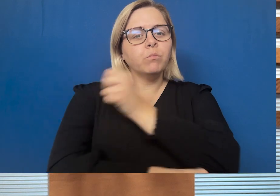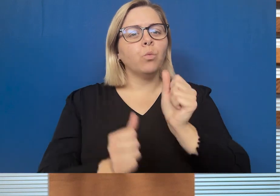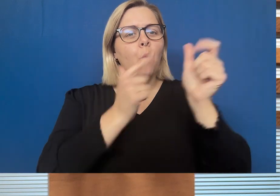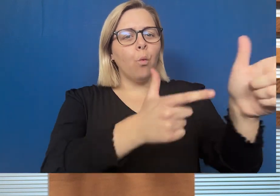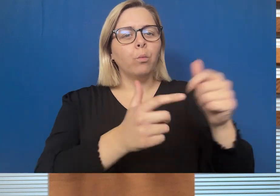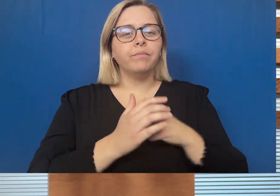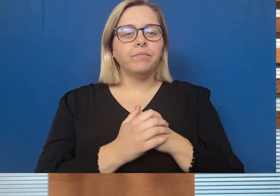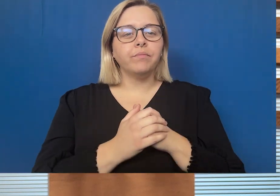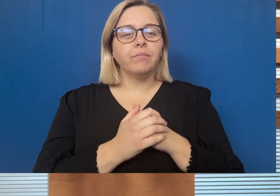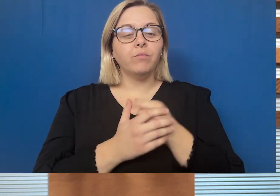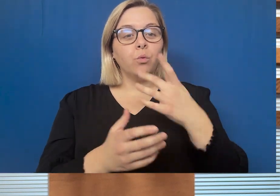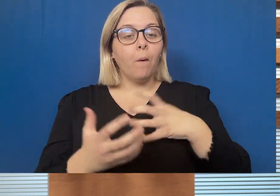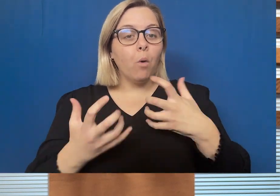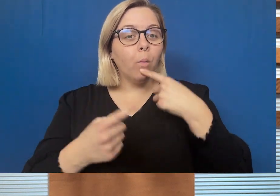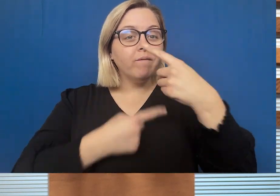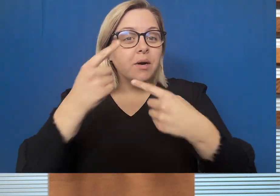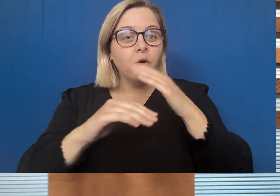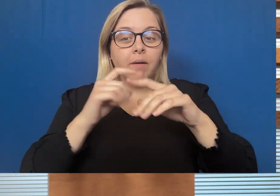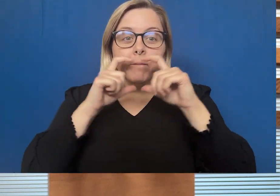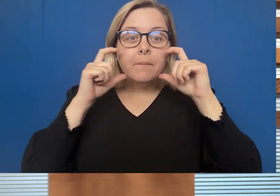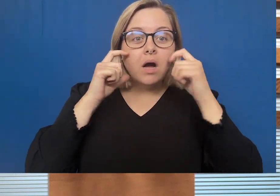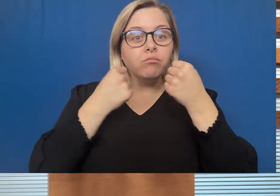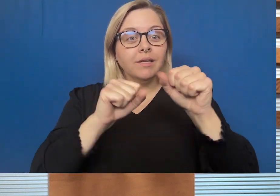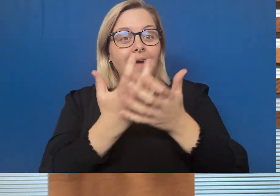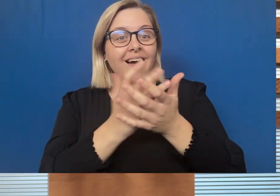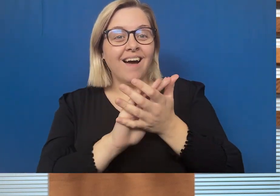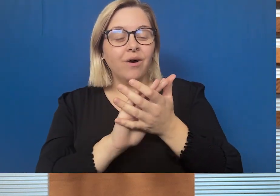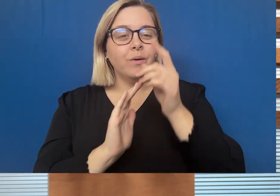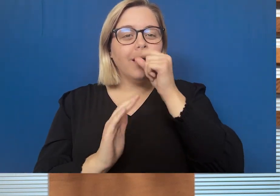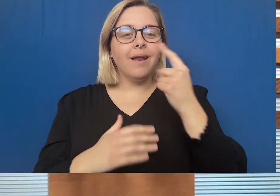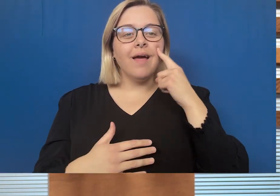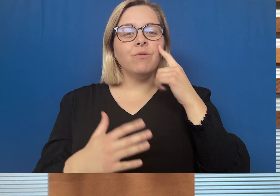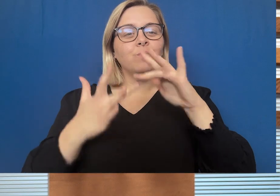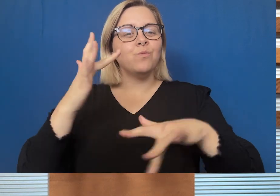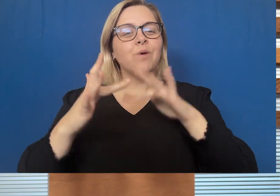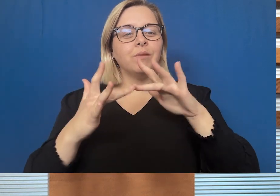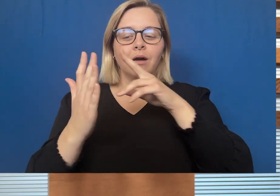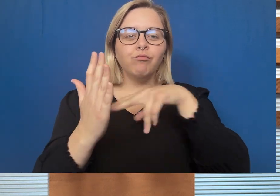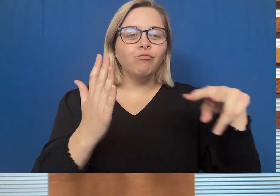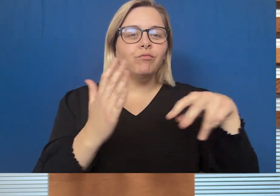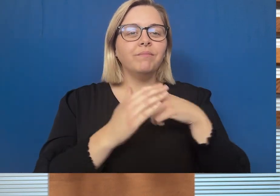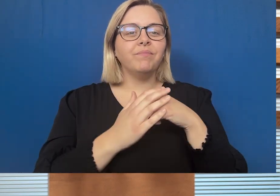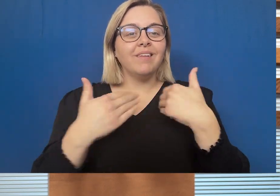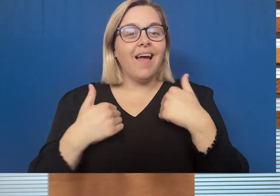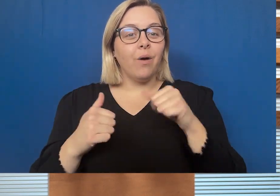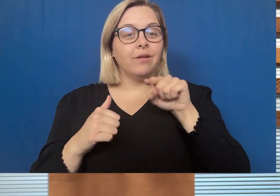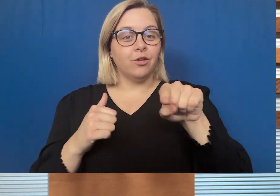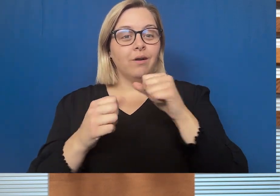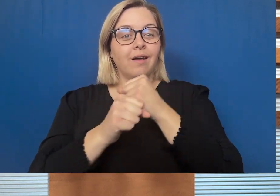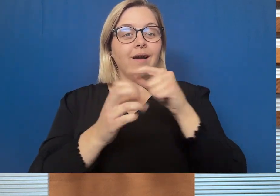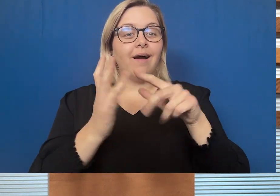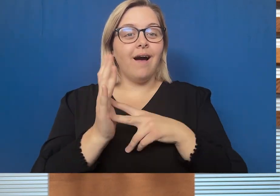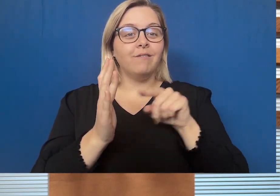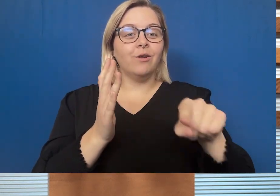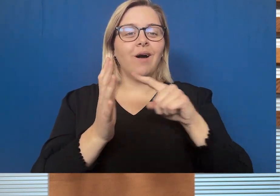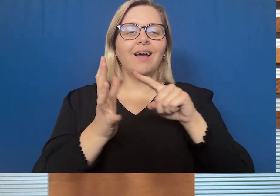If you'd like to read more on how masks are protecting yourself and others from COVID-19, you can always find the most up-to-date information